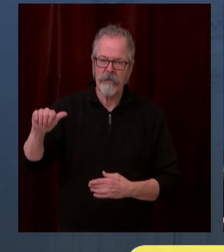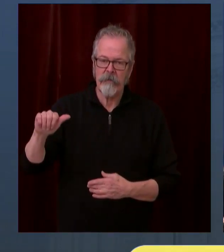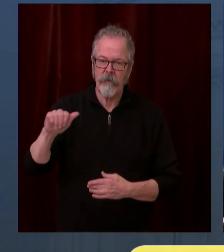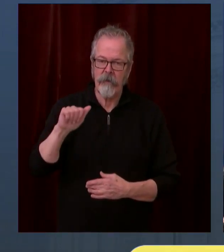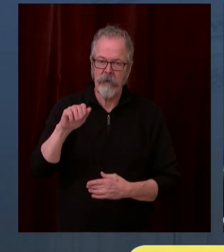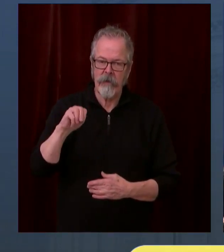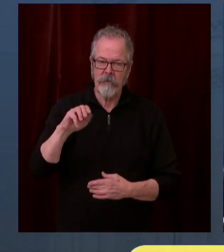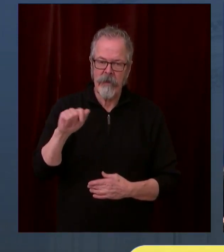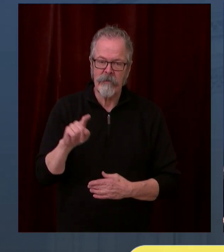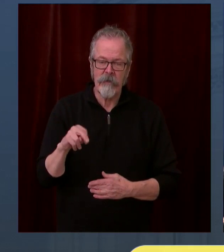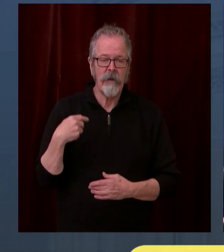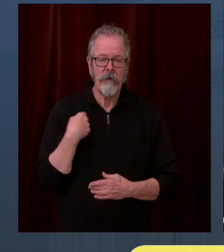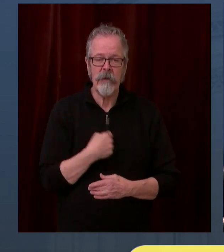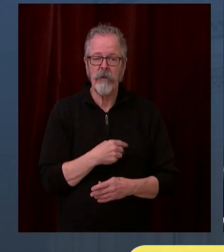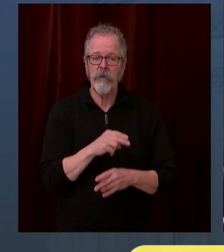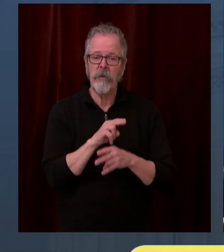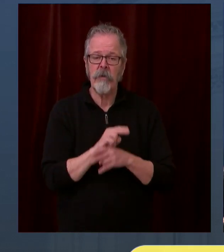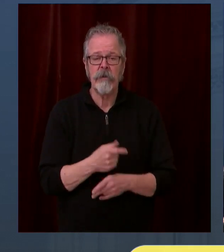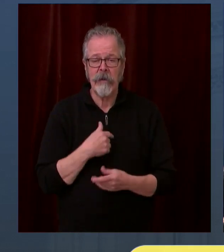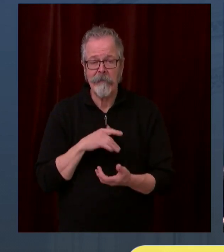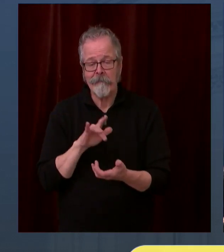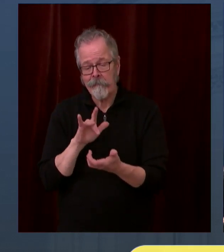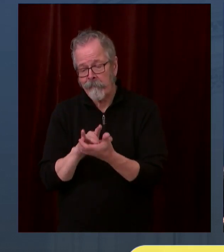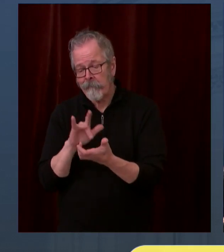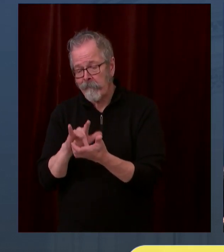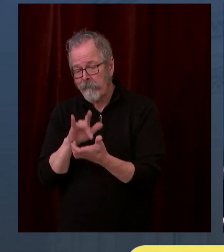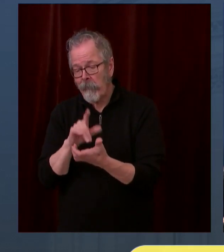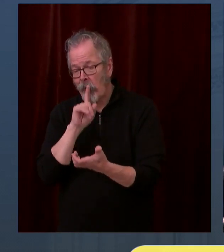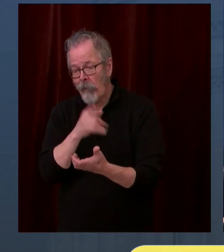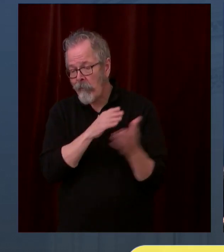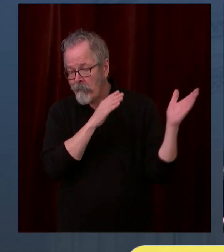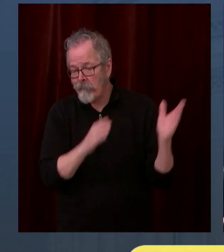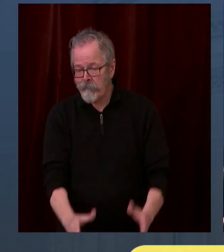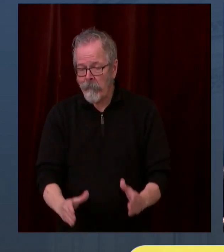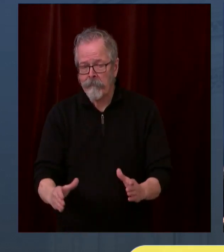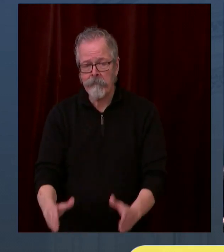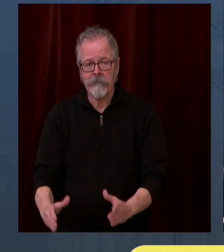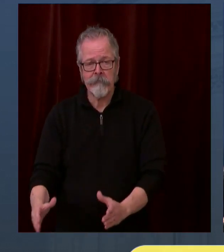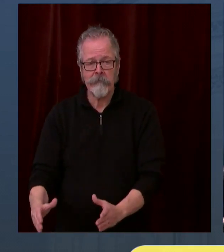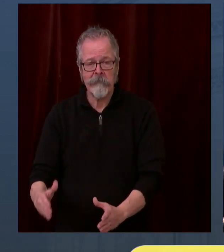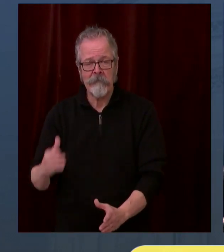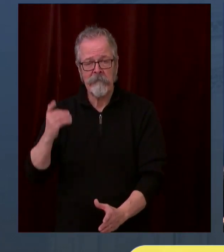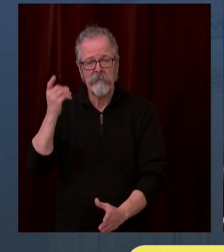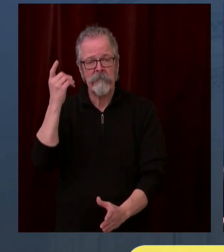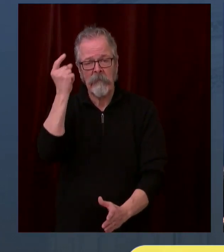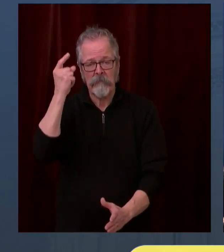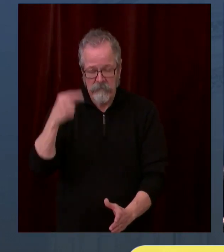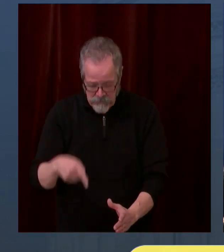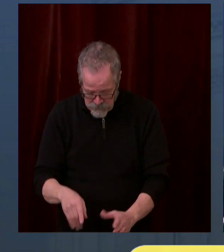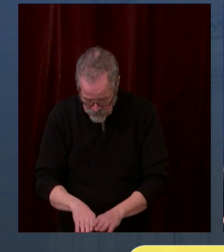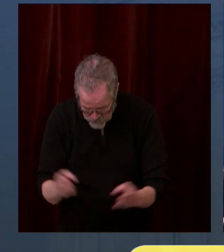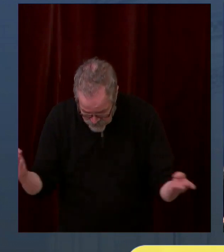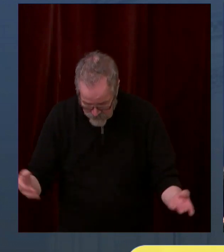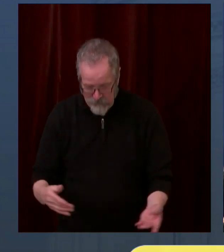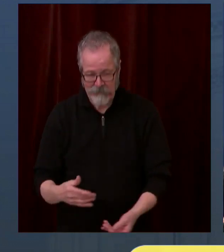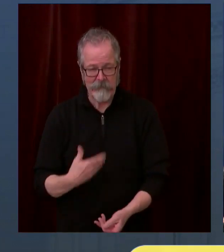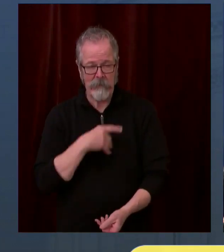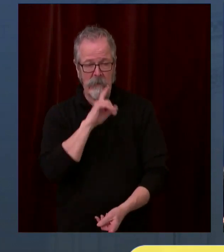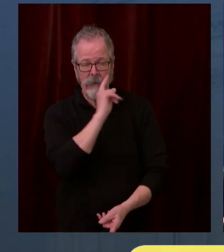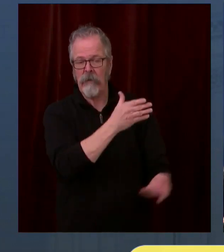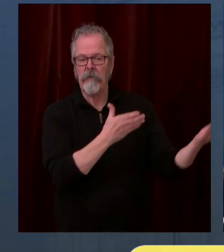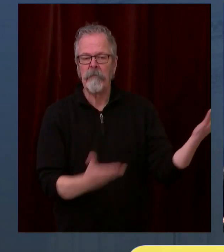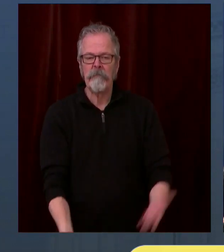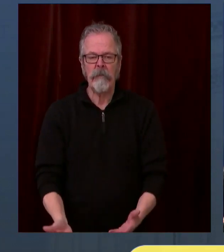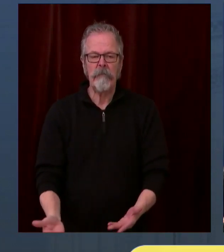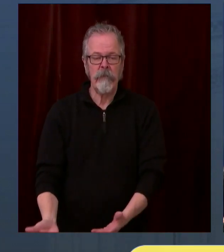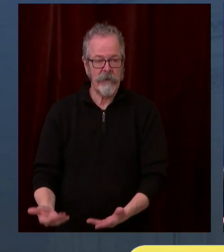something to us in maximum 48 hours. You're just you know, there's a there's a sort of a limited unlimited number of tennis shoes